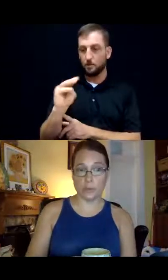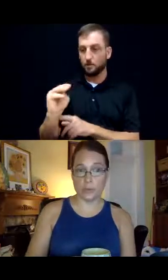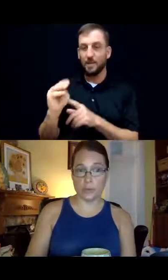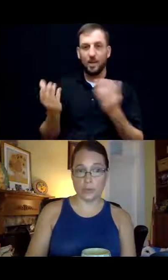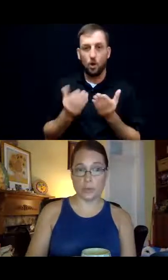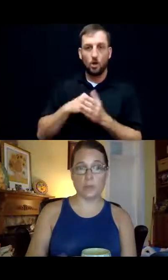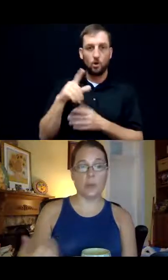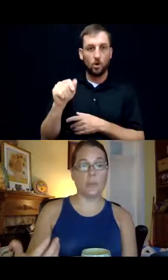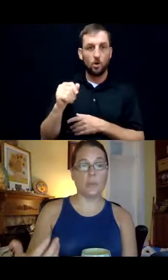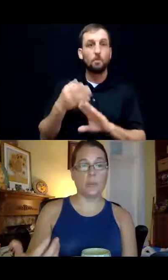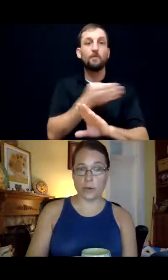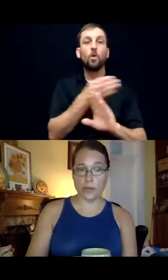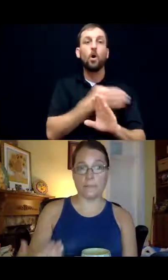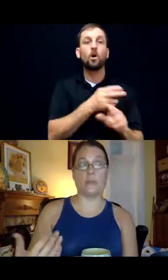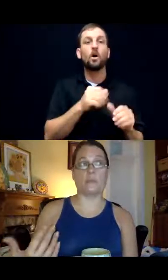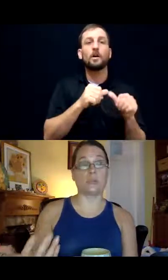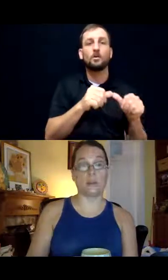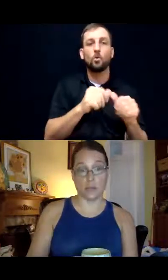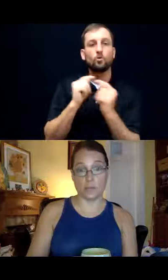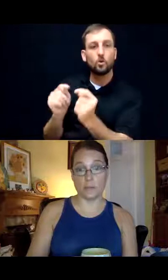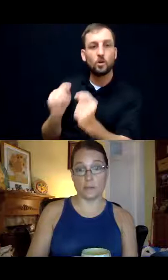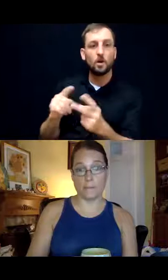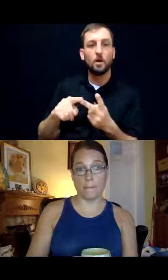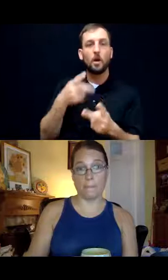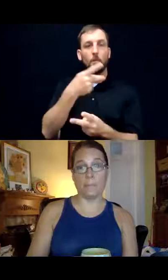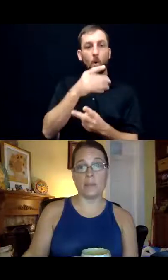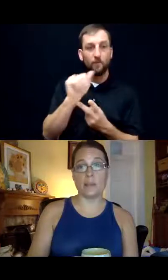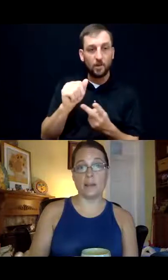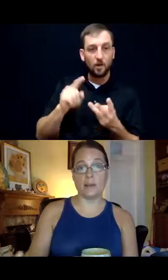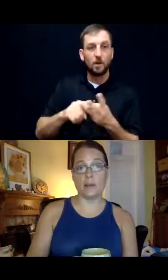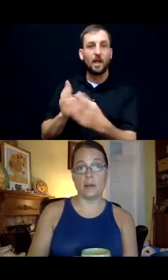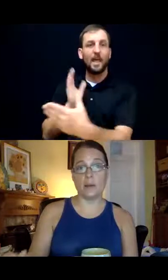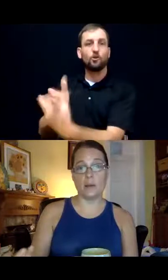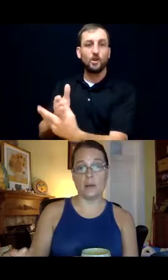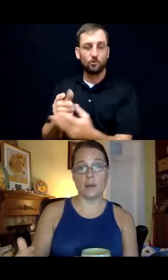tutorships, powers of attorney, and of course, interdictions. Next slide.